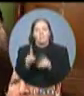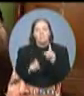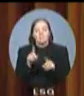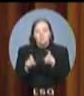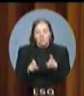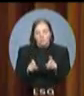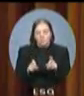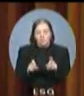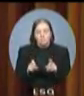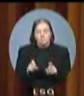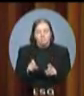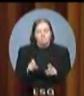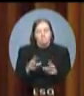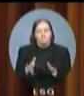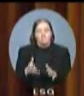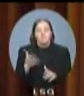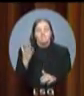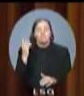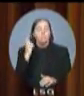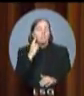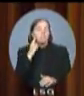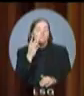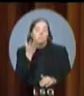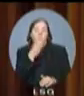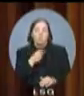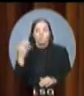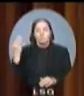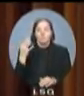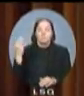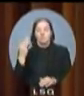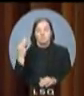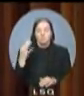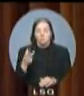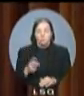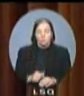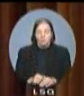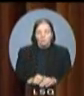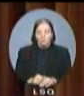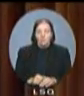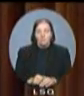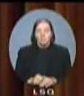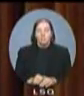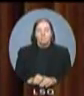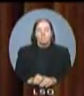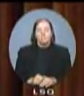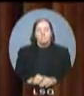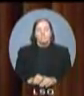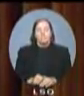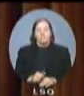understand that our leader is the envy of the world in terms of the way that he's approached the economic situation. The London